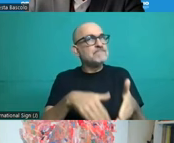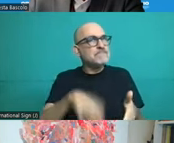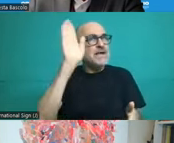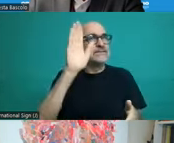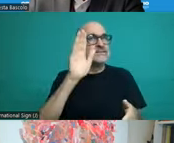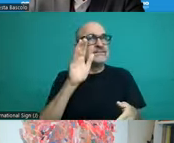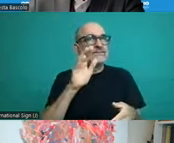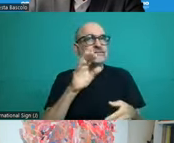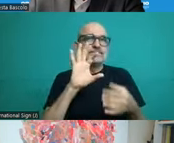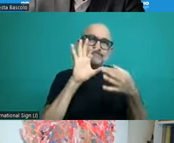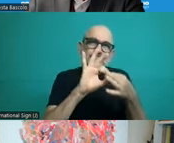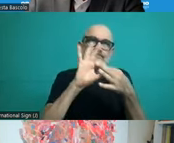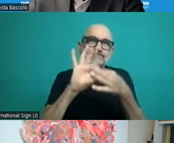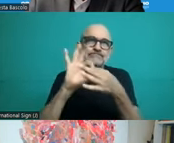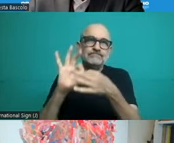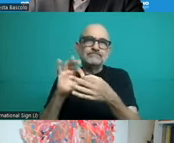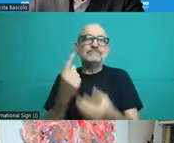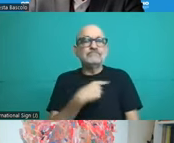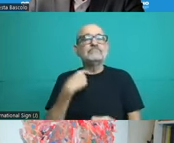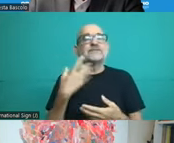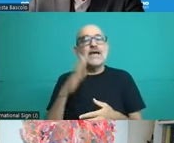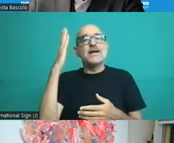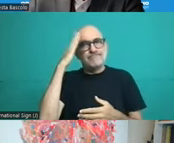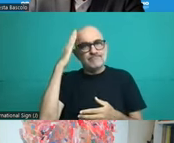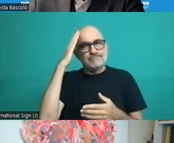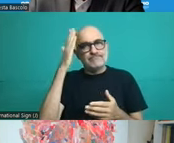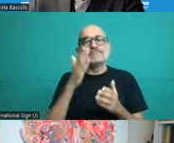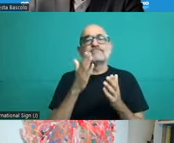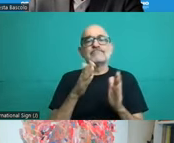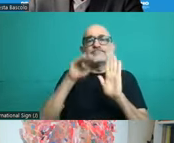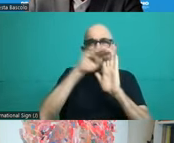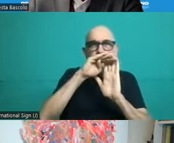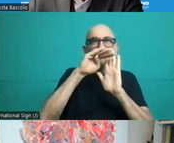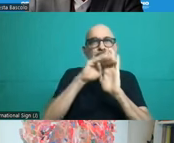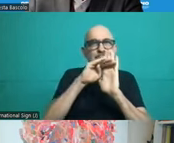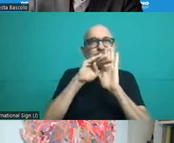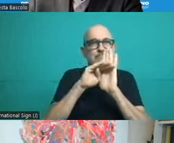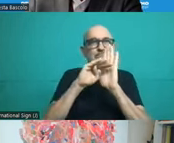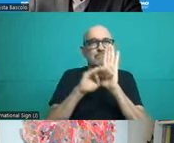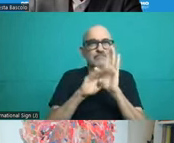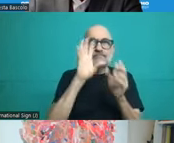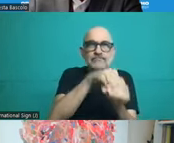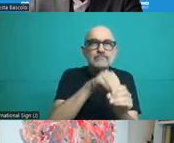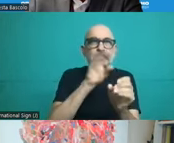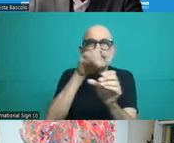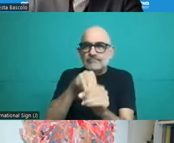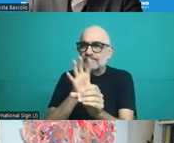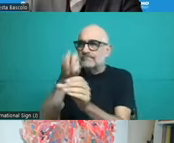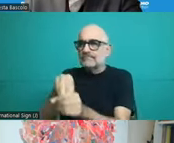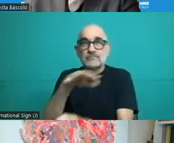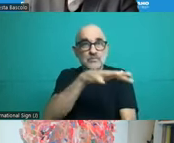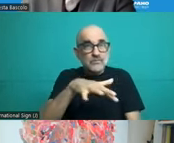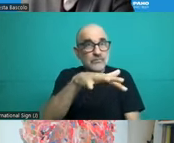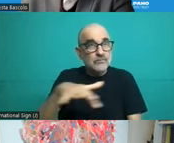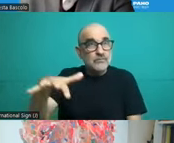where we used to describe the involvement of the private sector independently